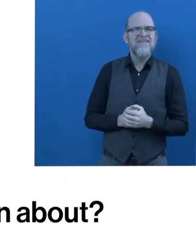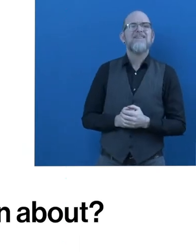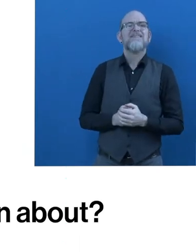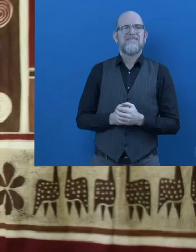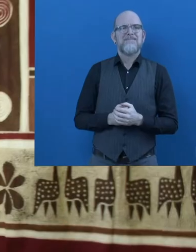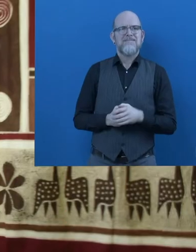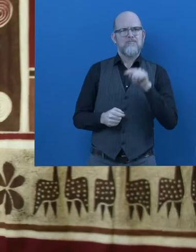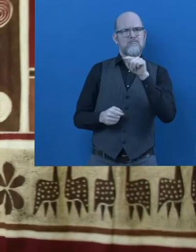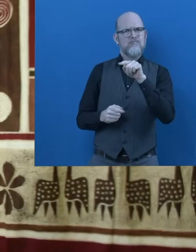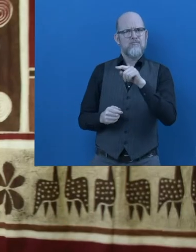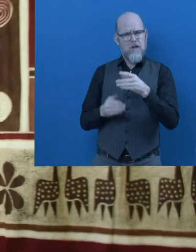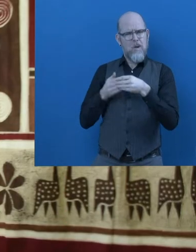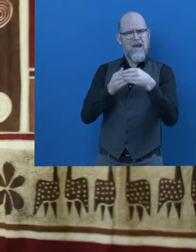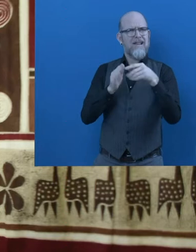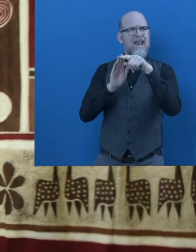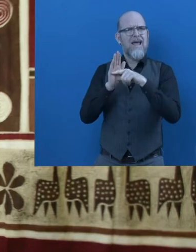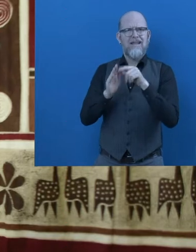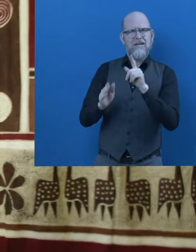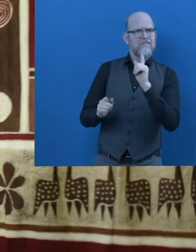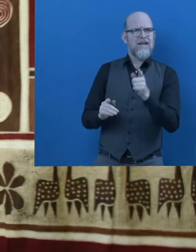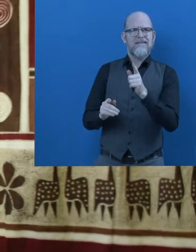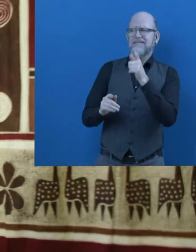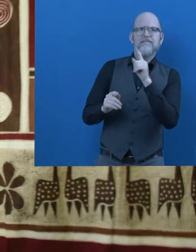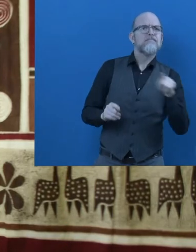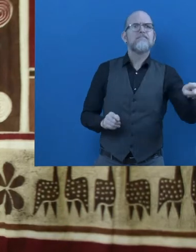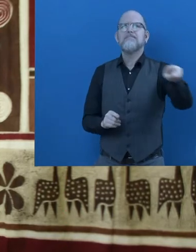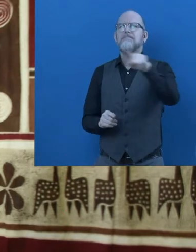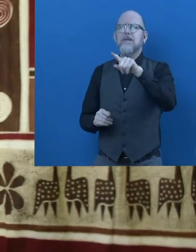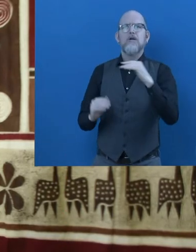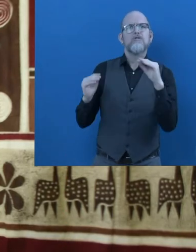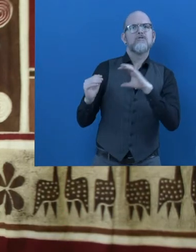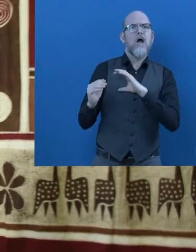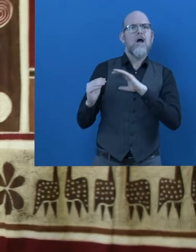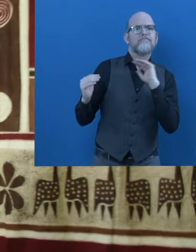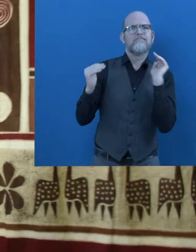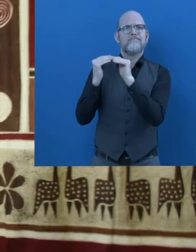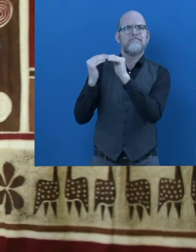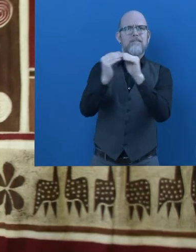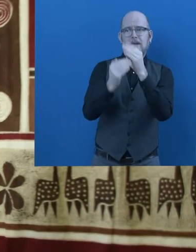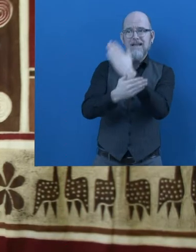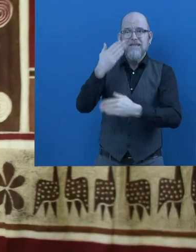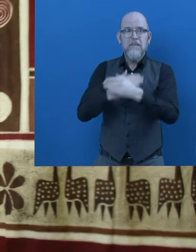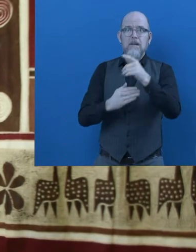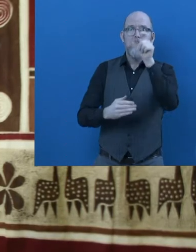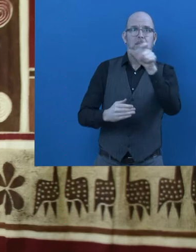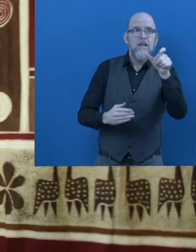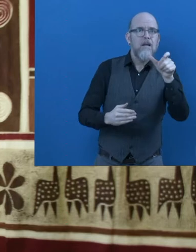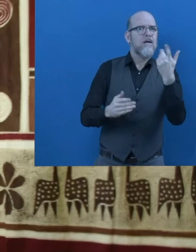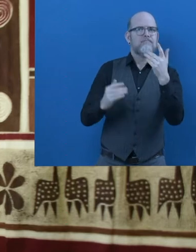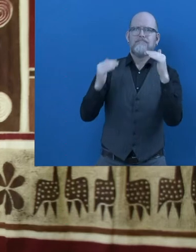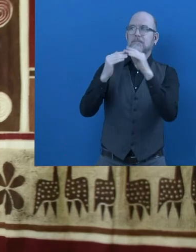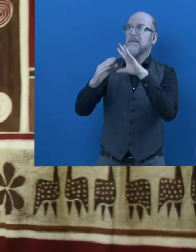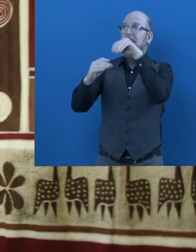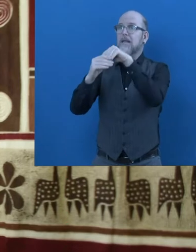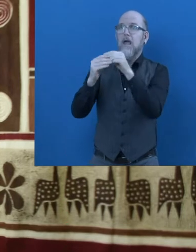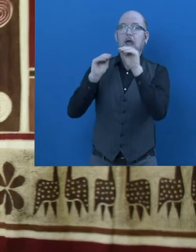The Guideline creates equal training opportunity for persons with disabilities in